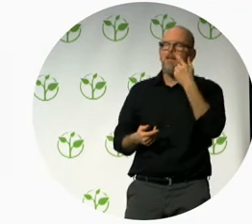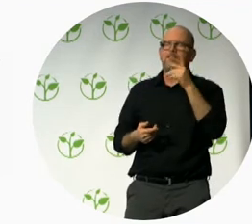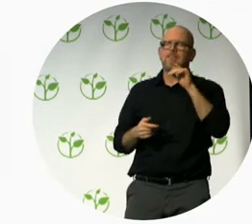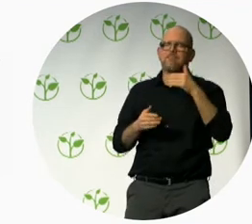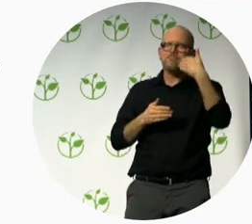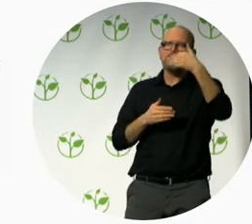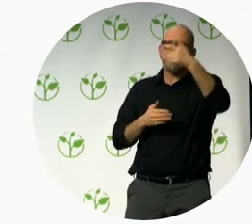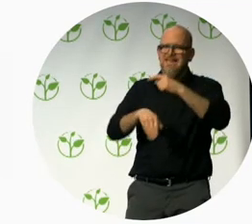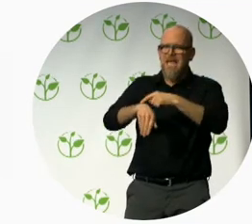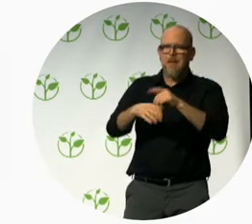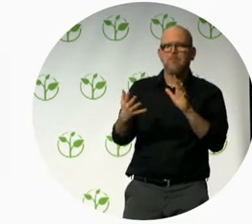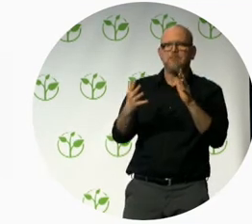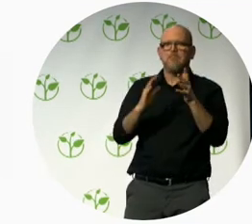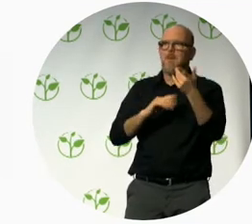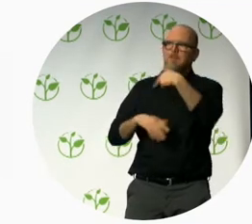and products.